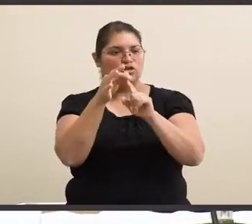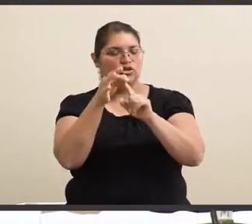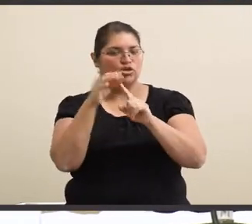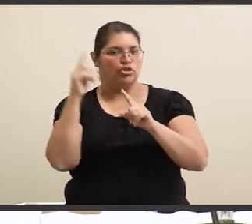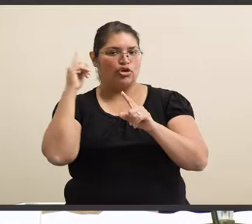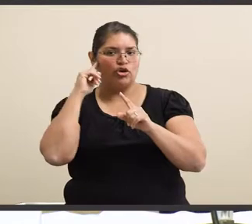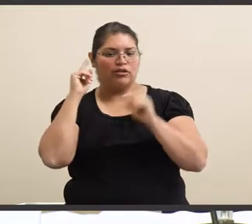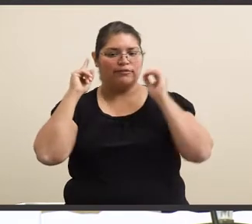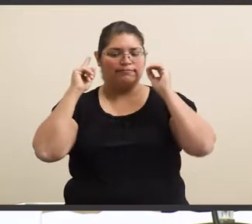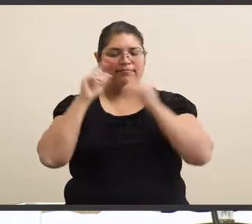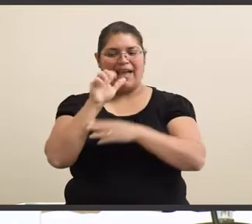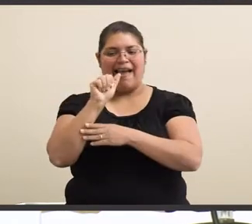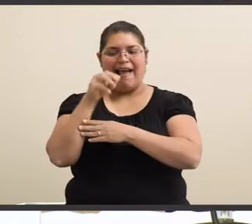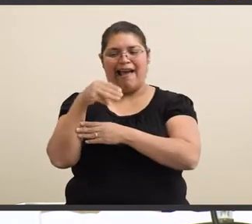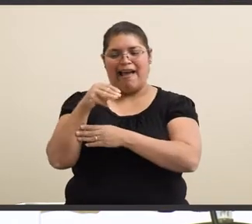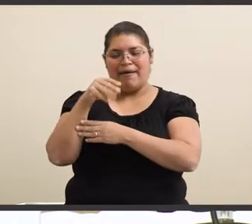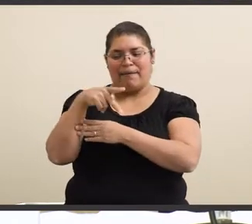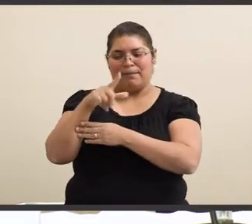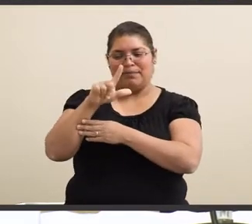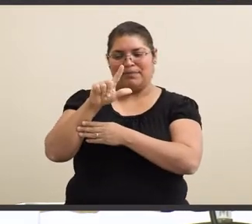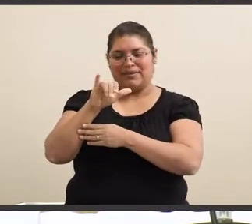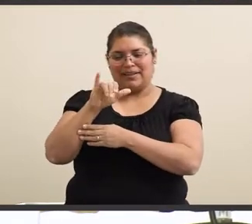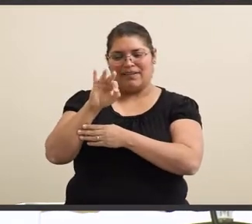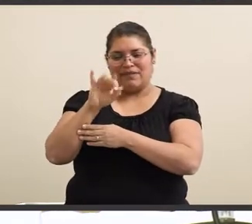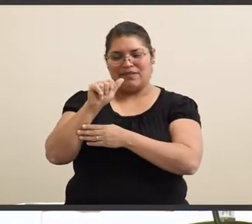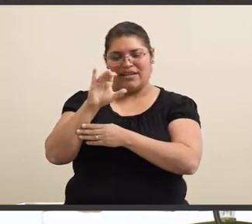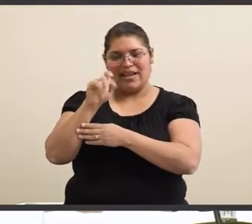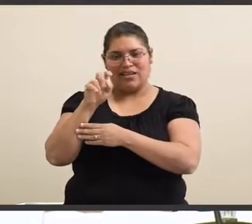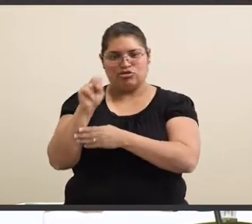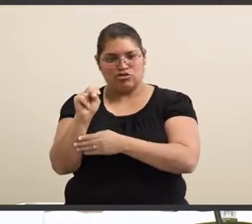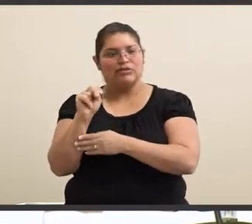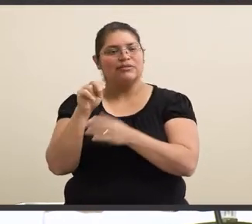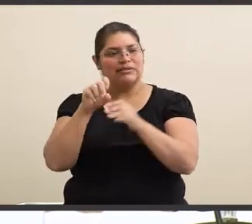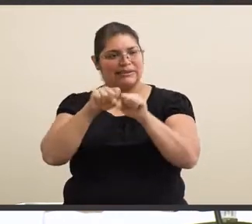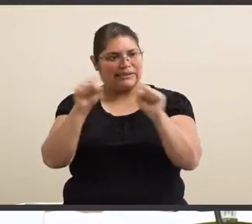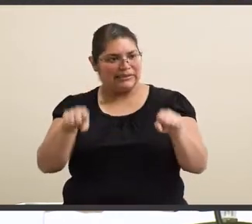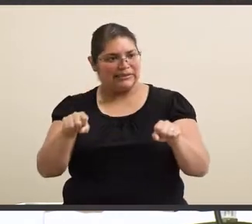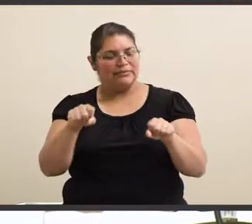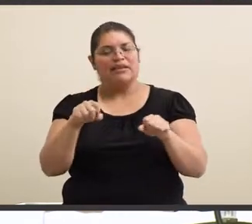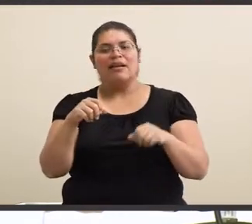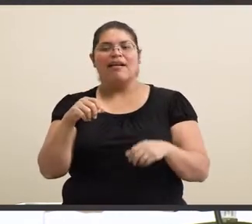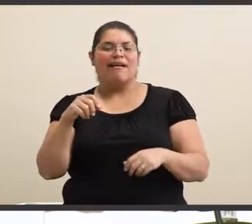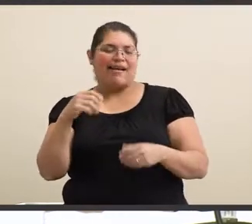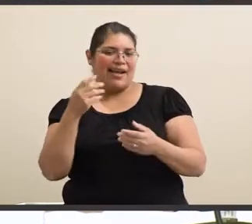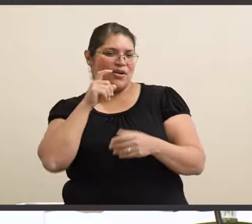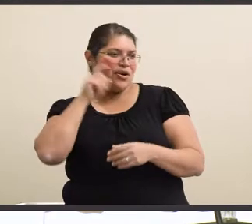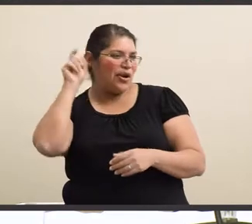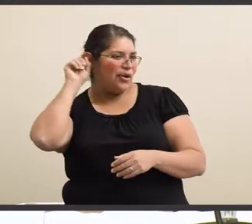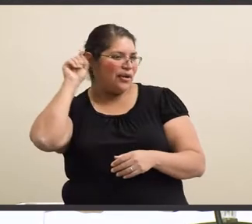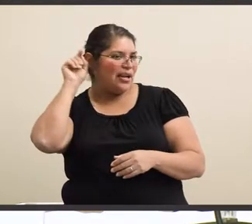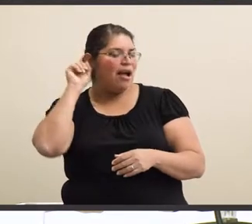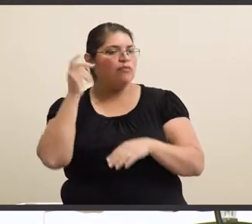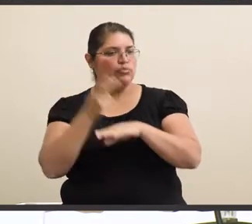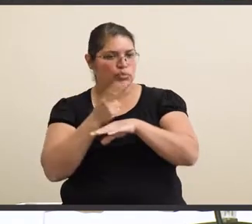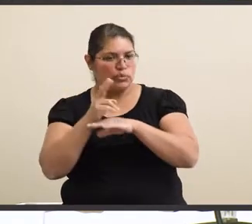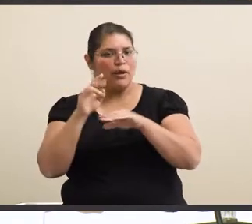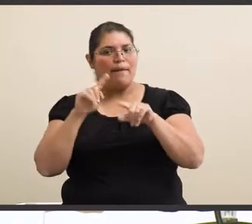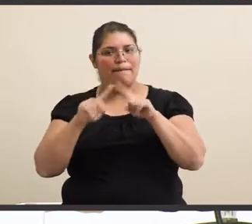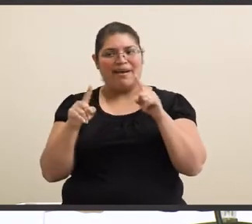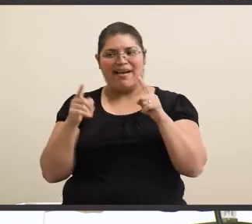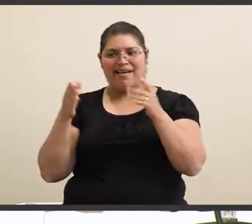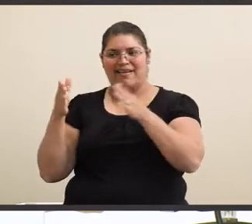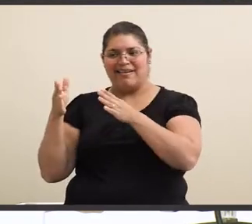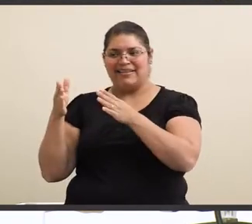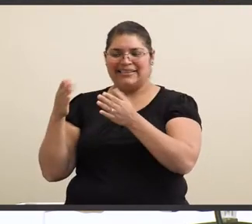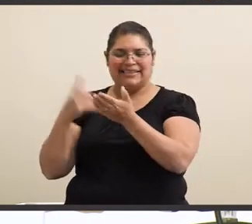systems, depending on the classrooms. My hearing aids really don't work in lecture halls, so I try to stay away from those.